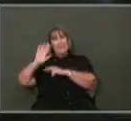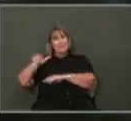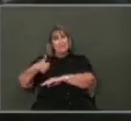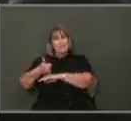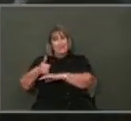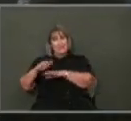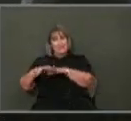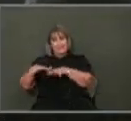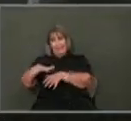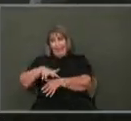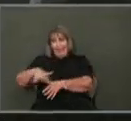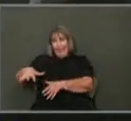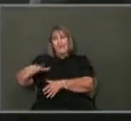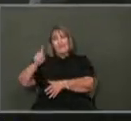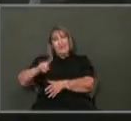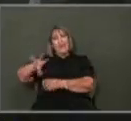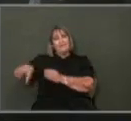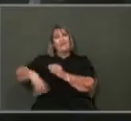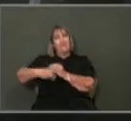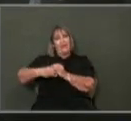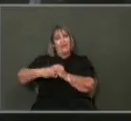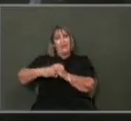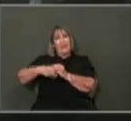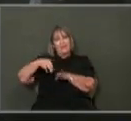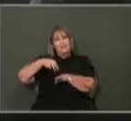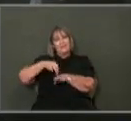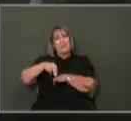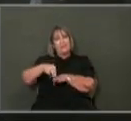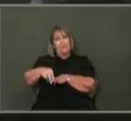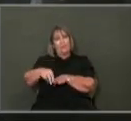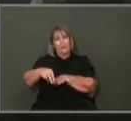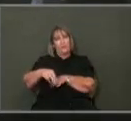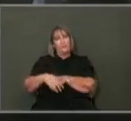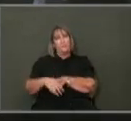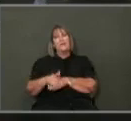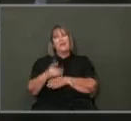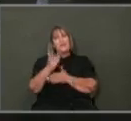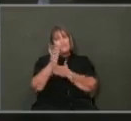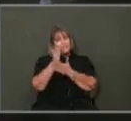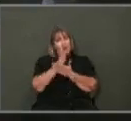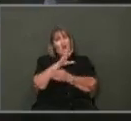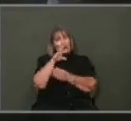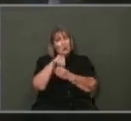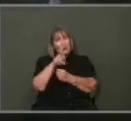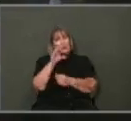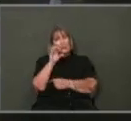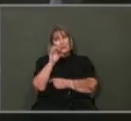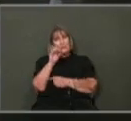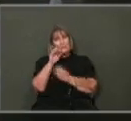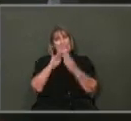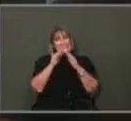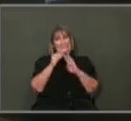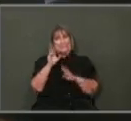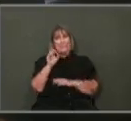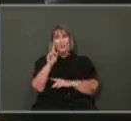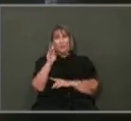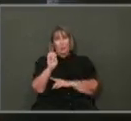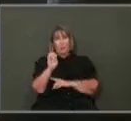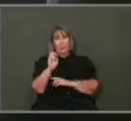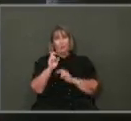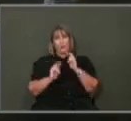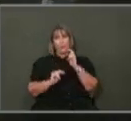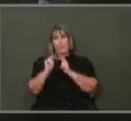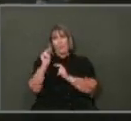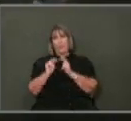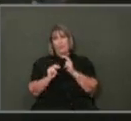add that infrastructure when they develop new properties. And so that's part of our code that's required. On our side, when it